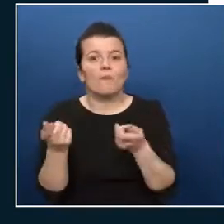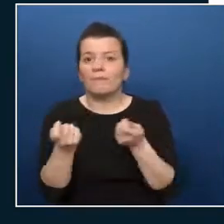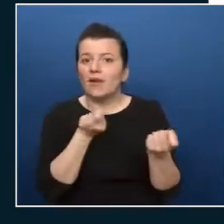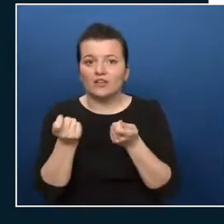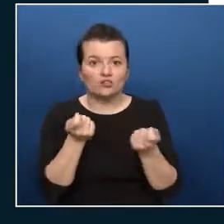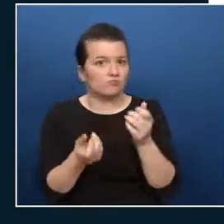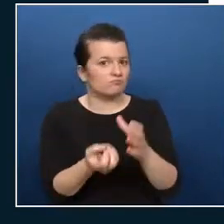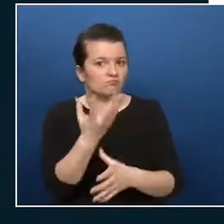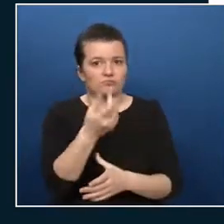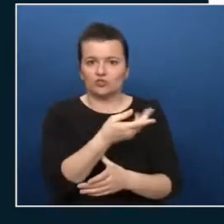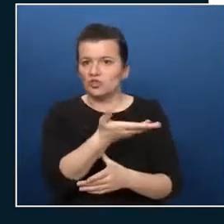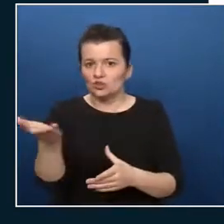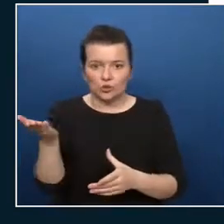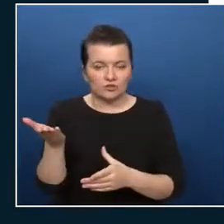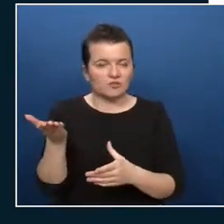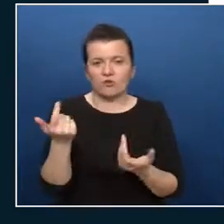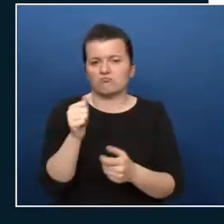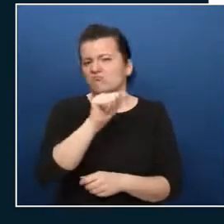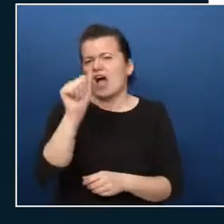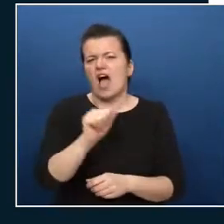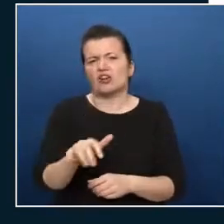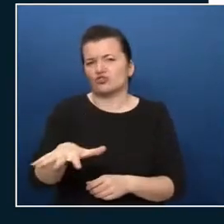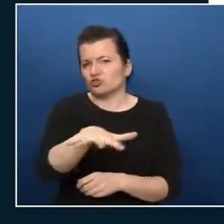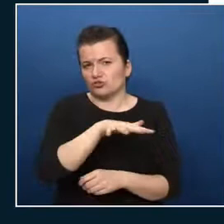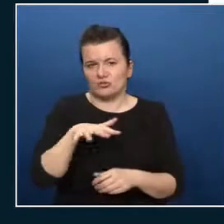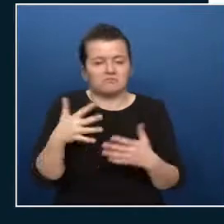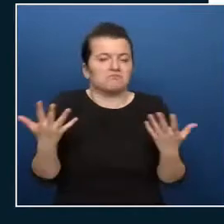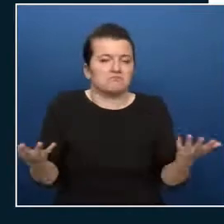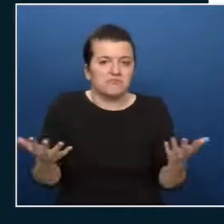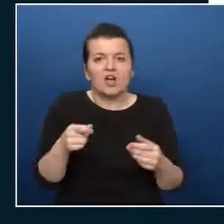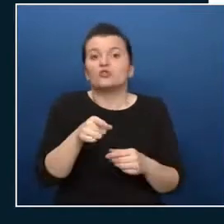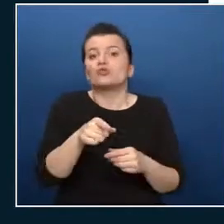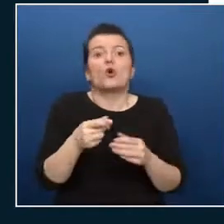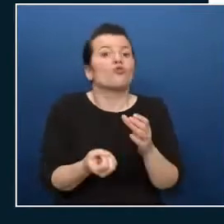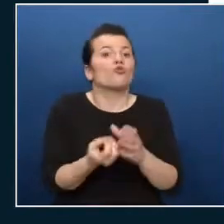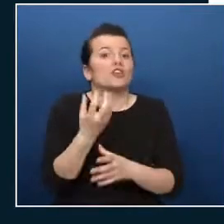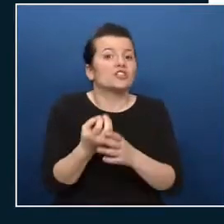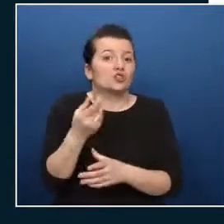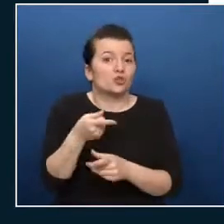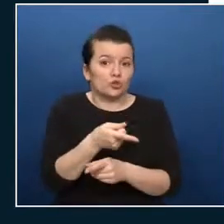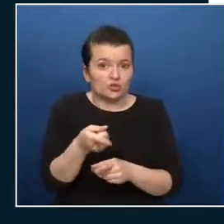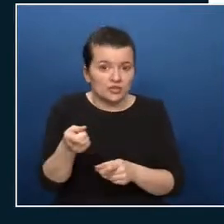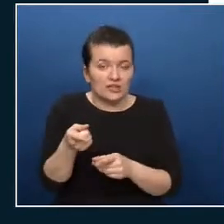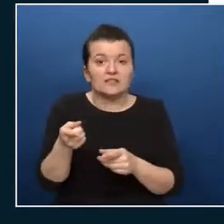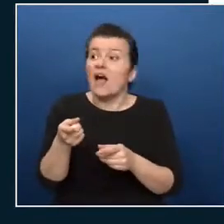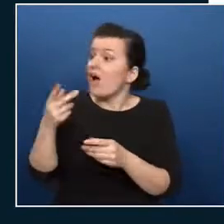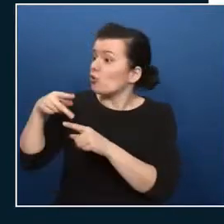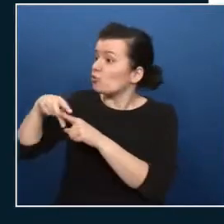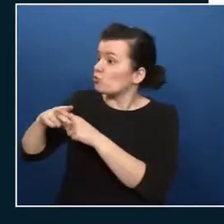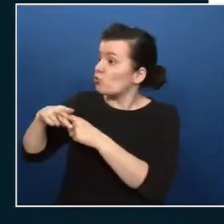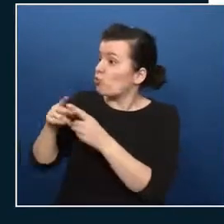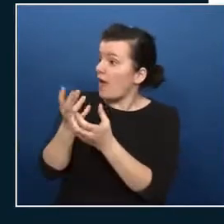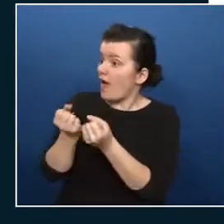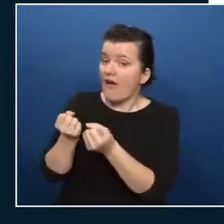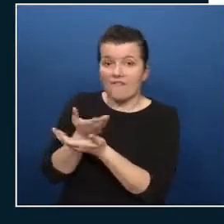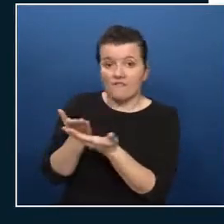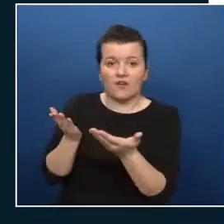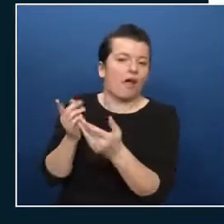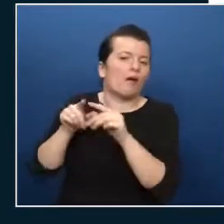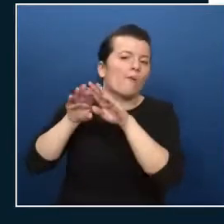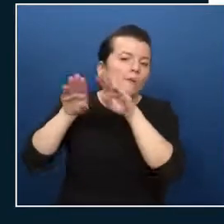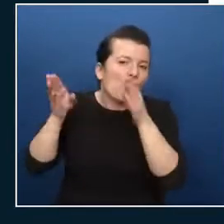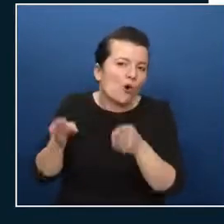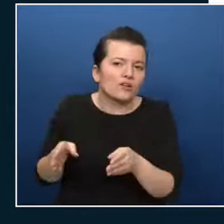environment ARM enables you to manage your resources by using the available tools like the Azure Portal Azure